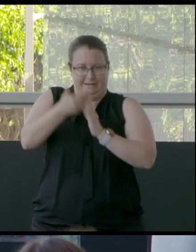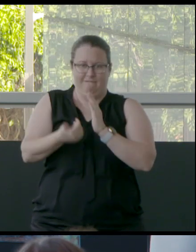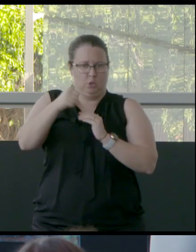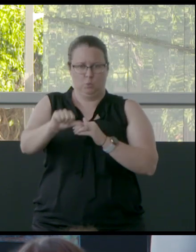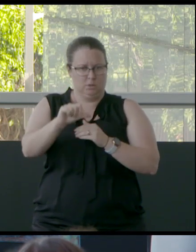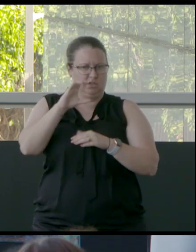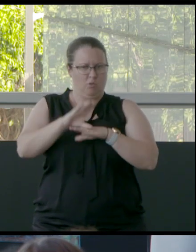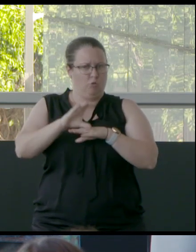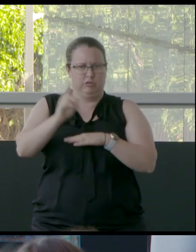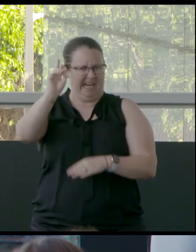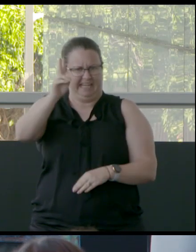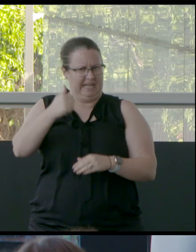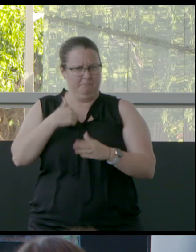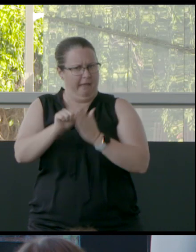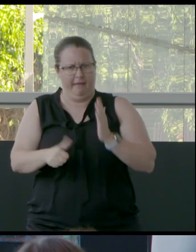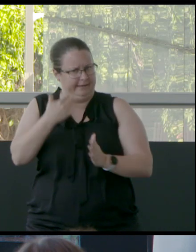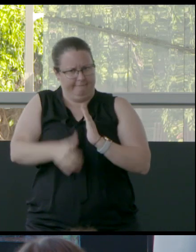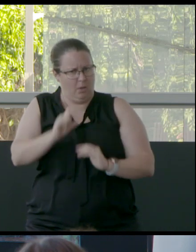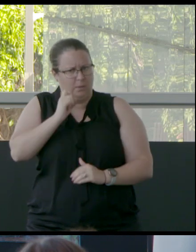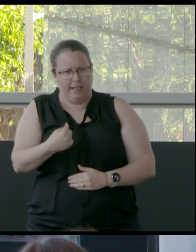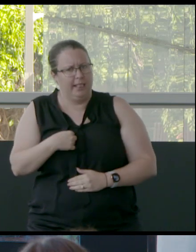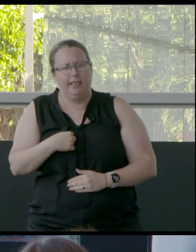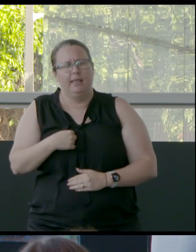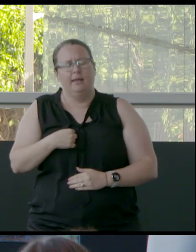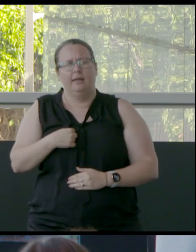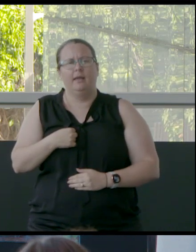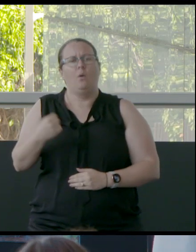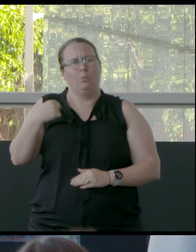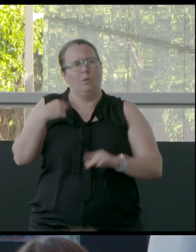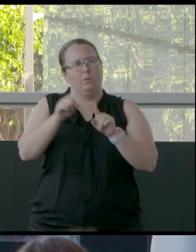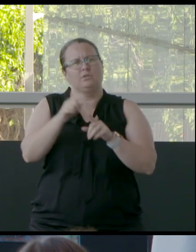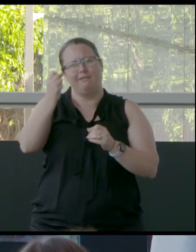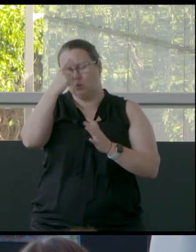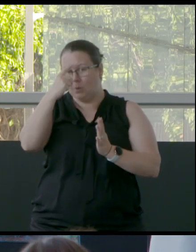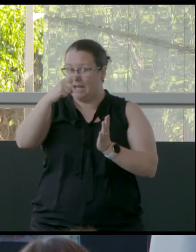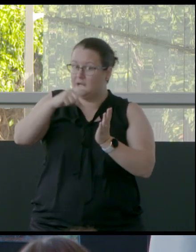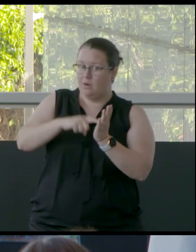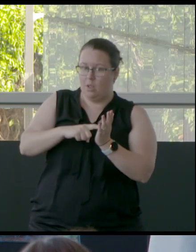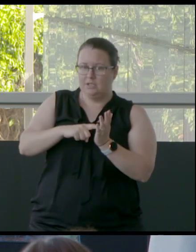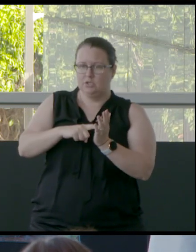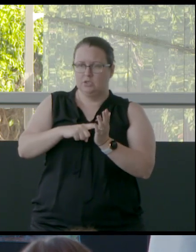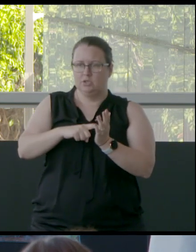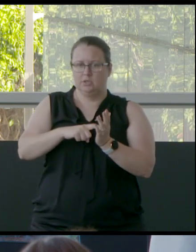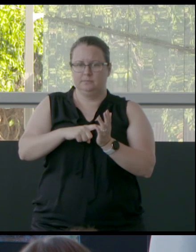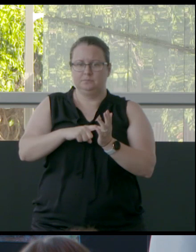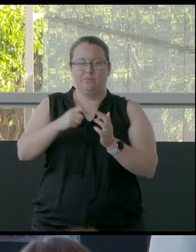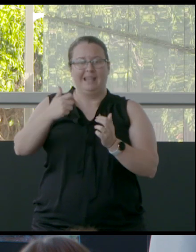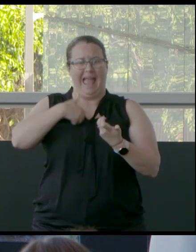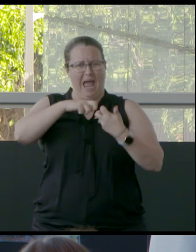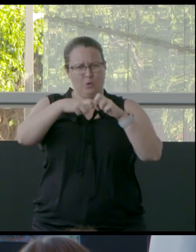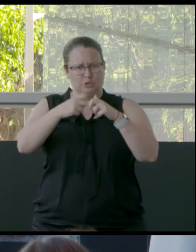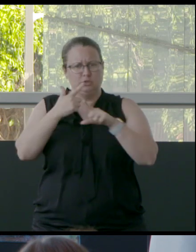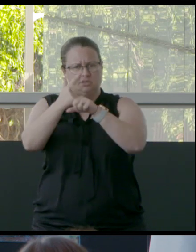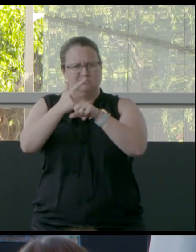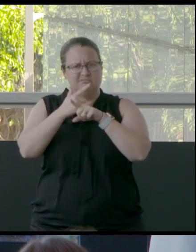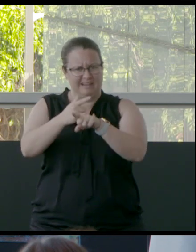way again. I think that we do also have to acknowledge that the issues that we are discussing are deeply